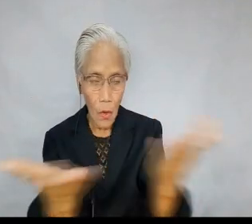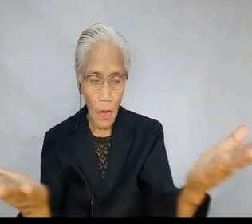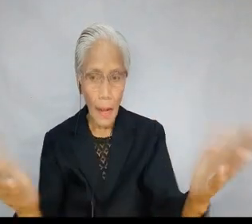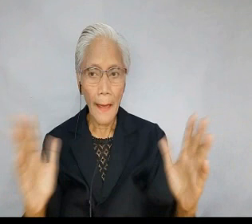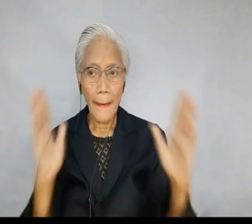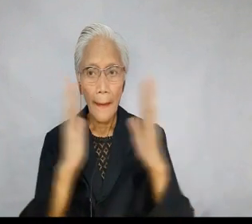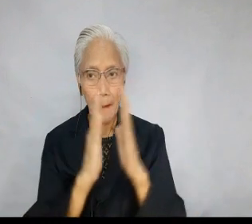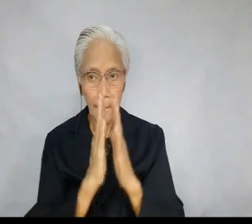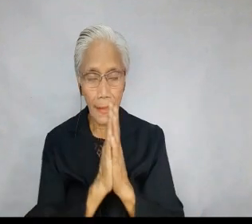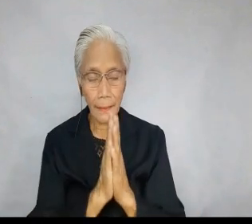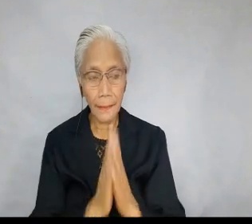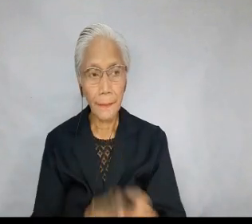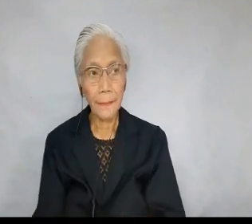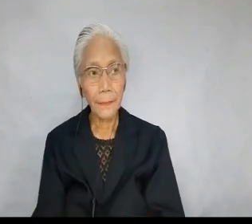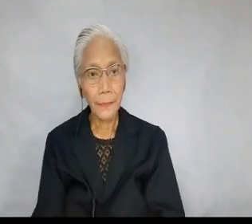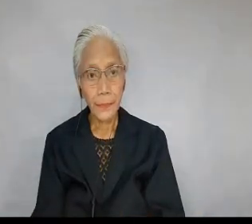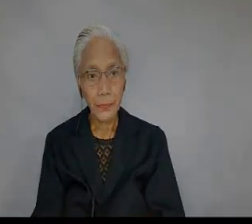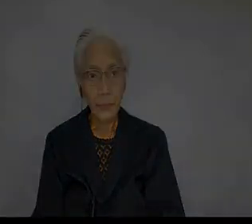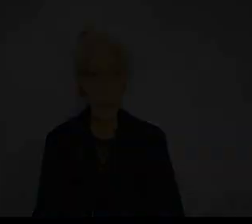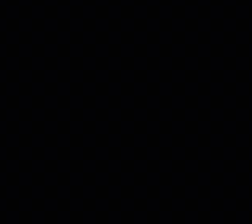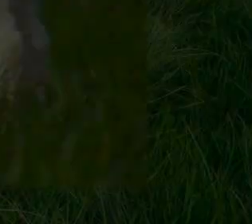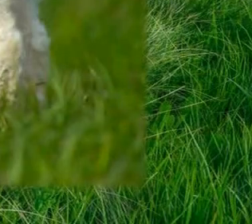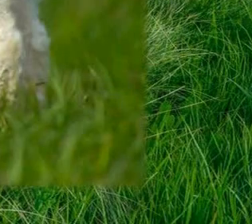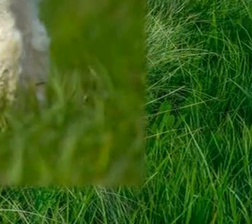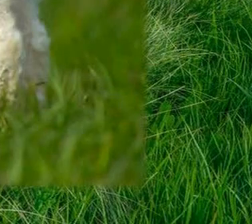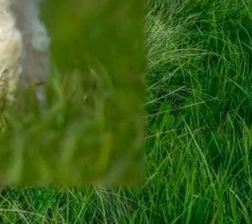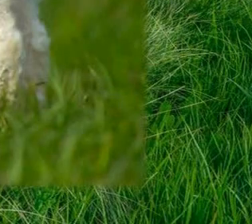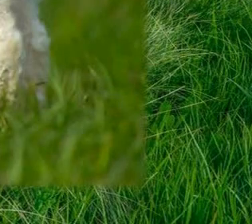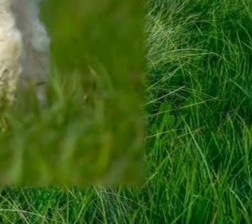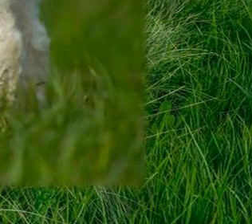May God bless us all. Amen. God 38. May God May God us May